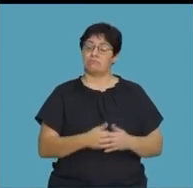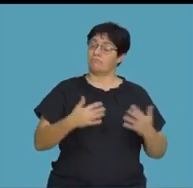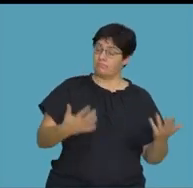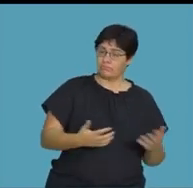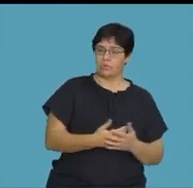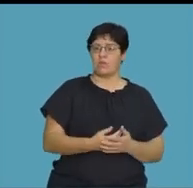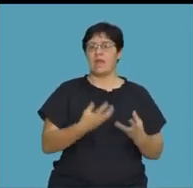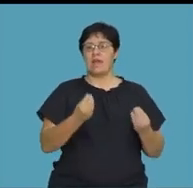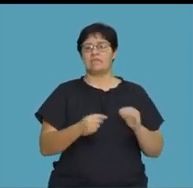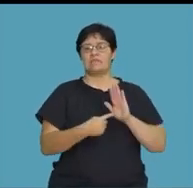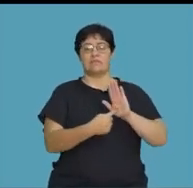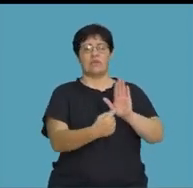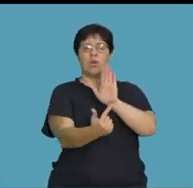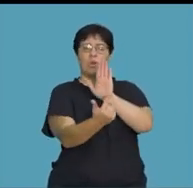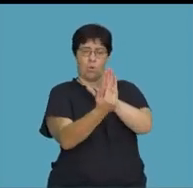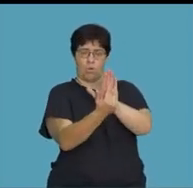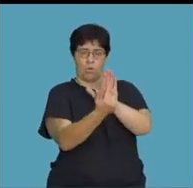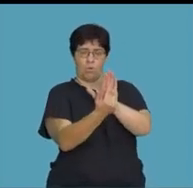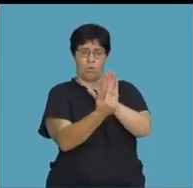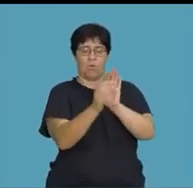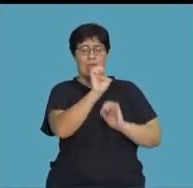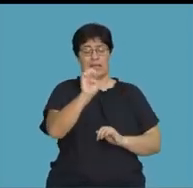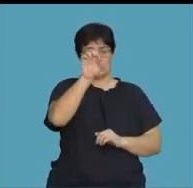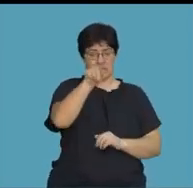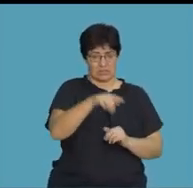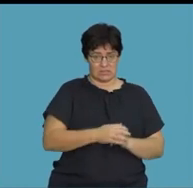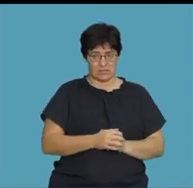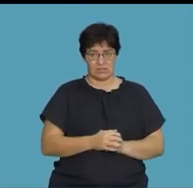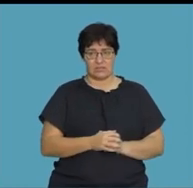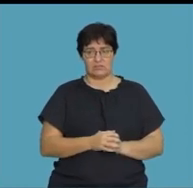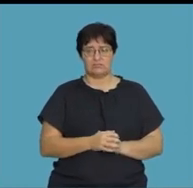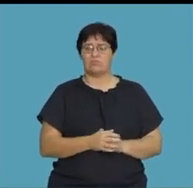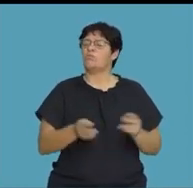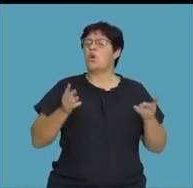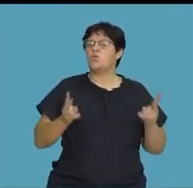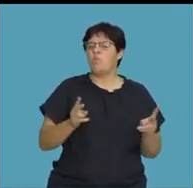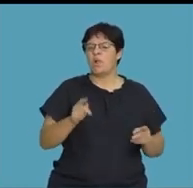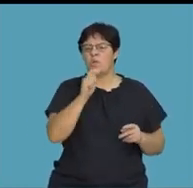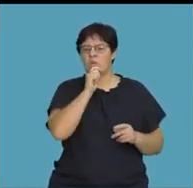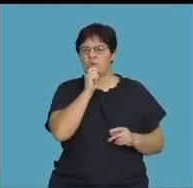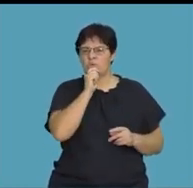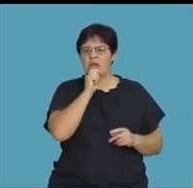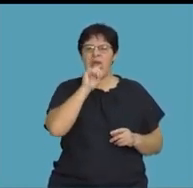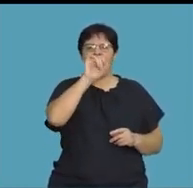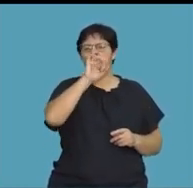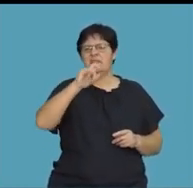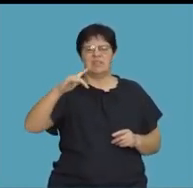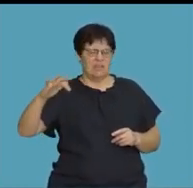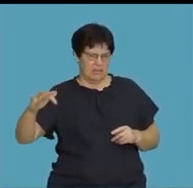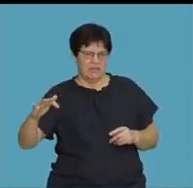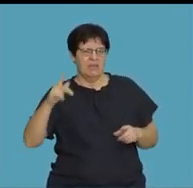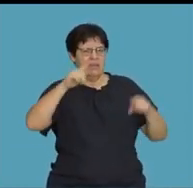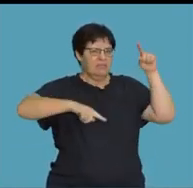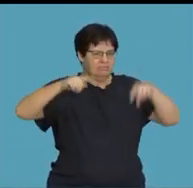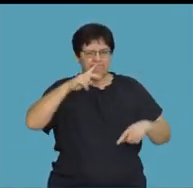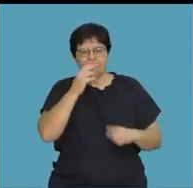So we have what we call the laws of exponents. The laws of exponents is we normally use letters, variables,